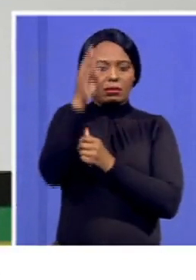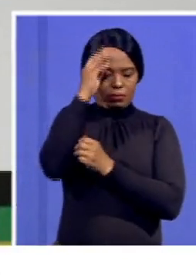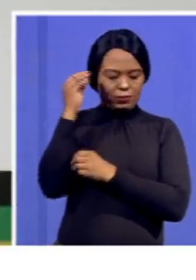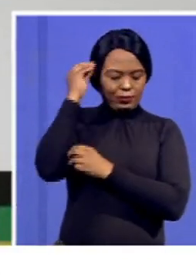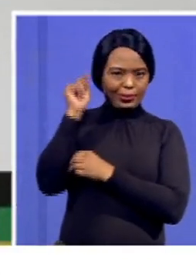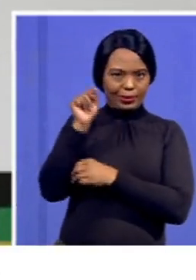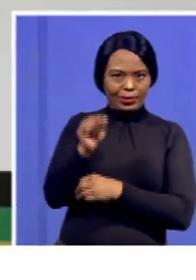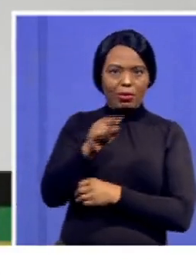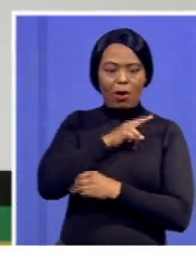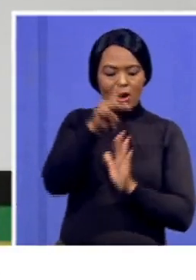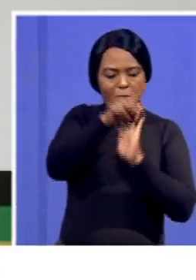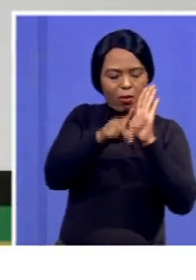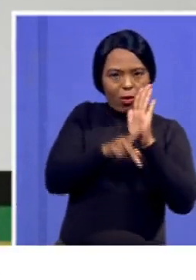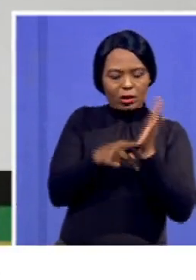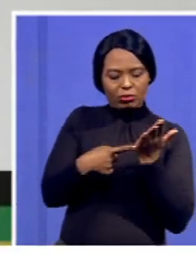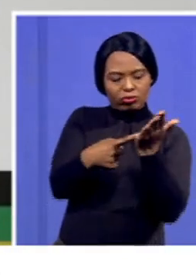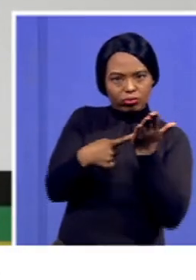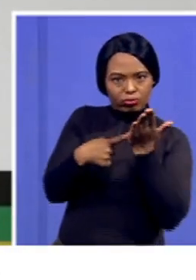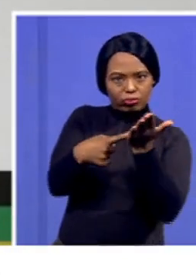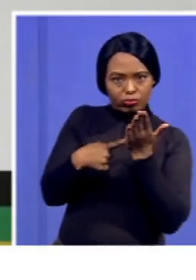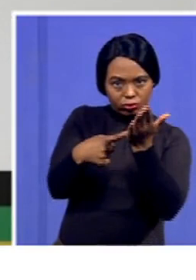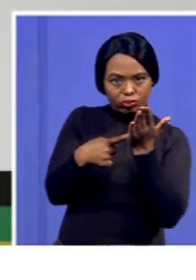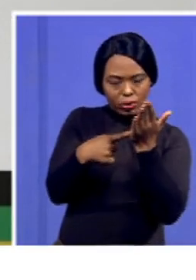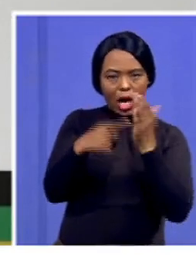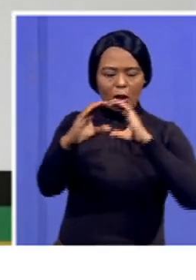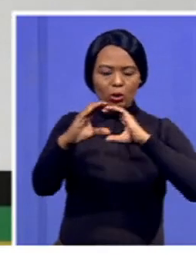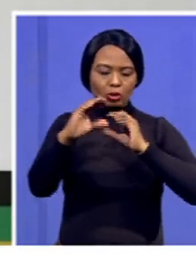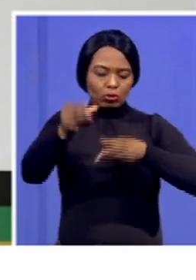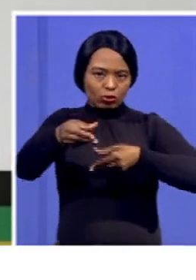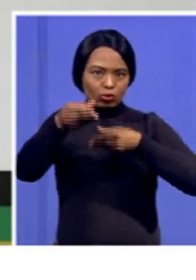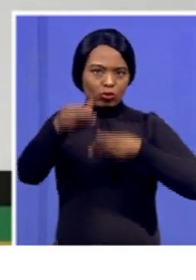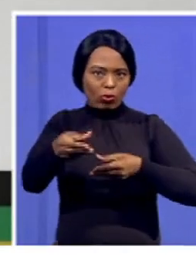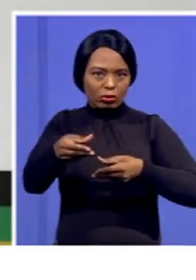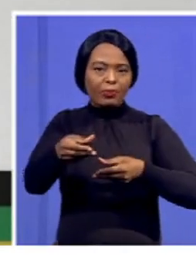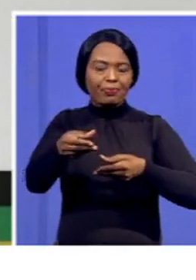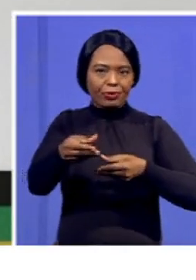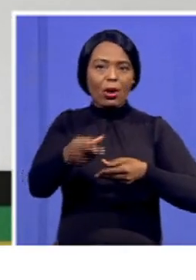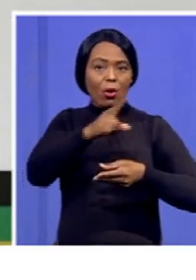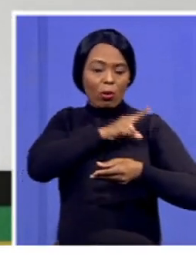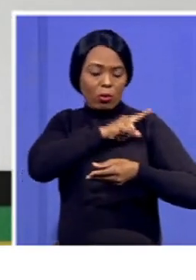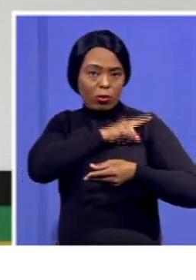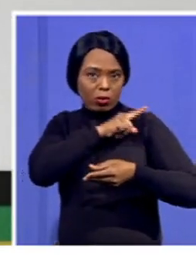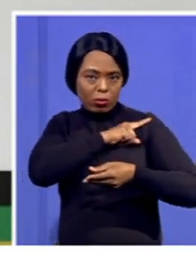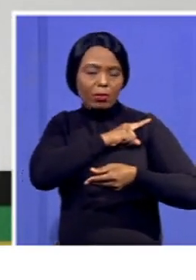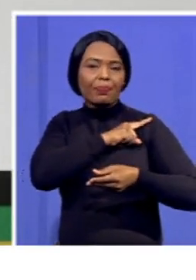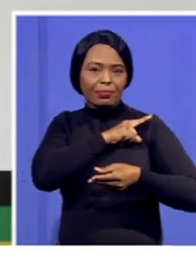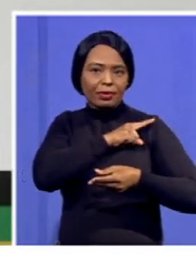policy discussion documents immediately after coming out of